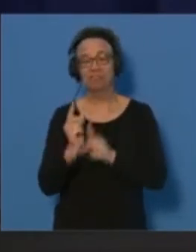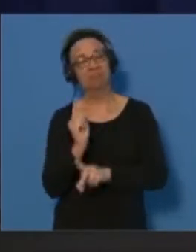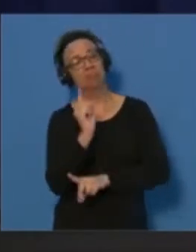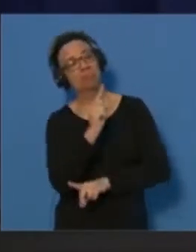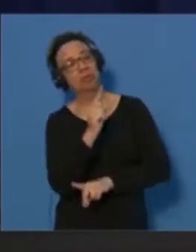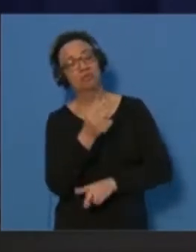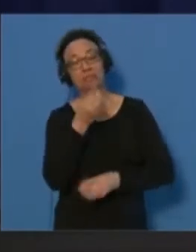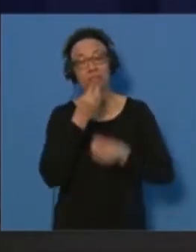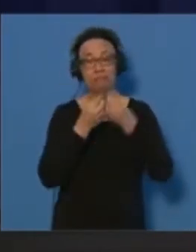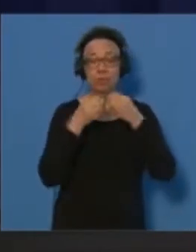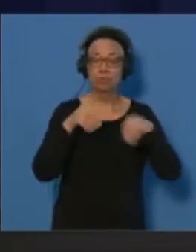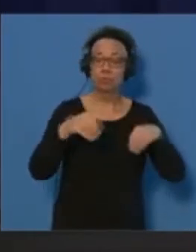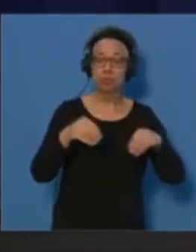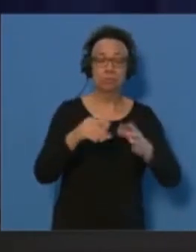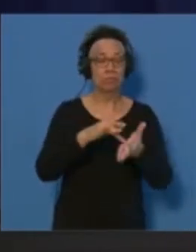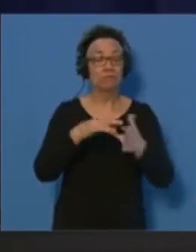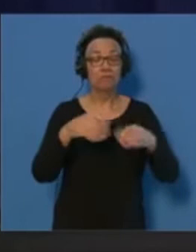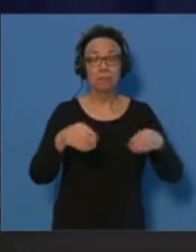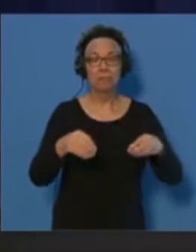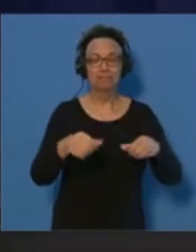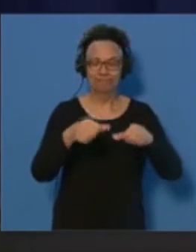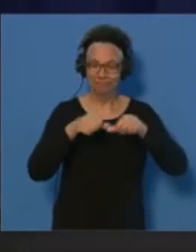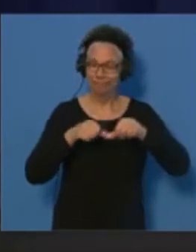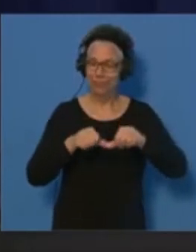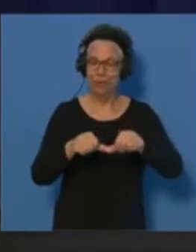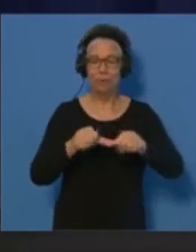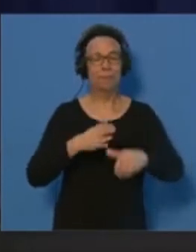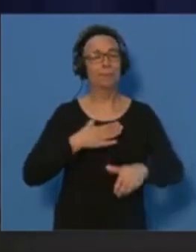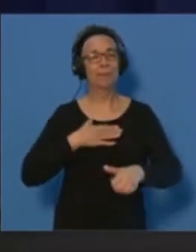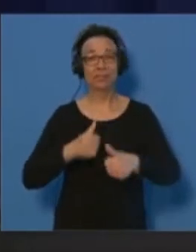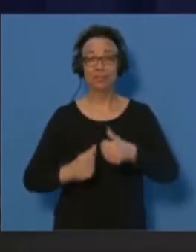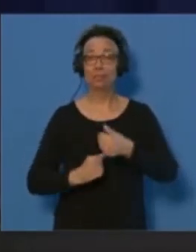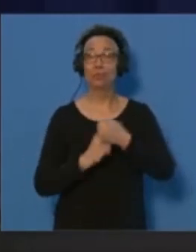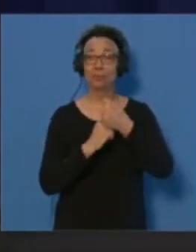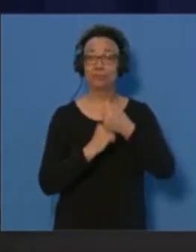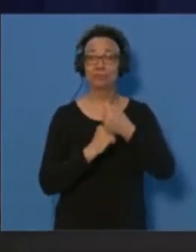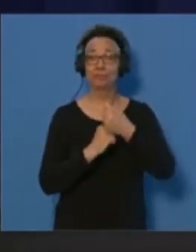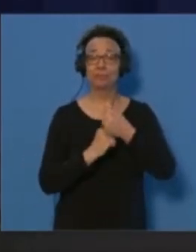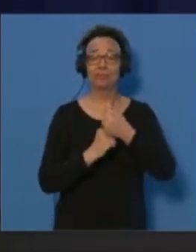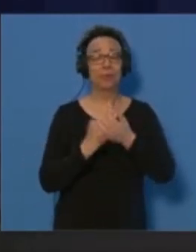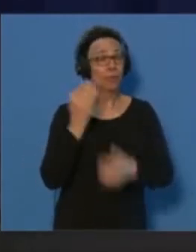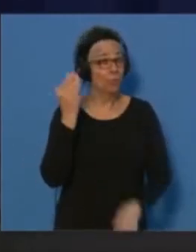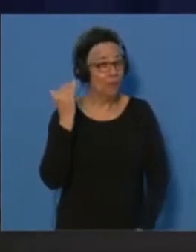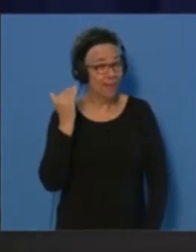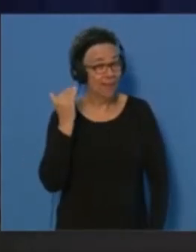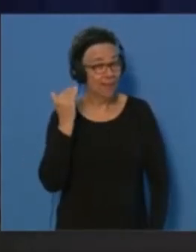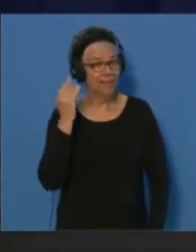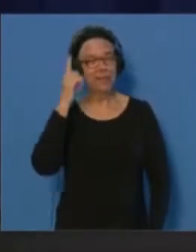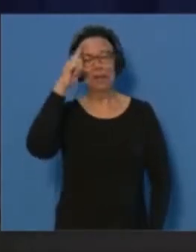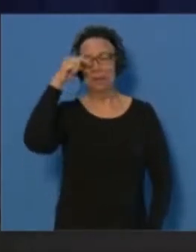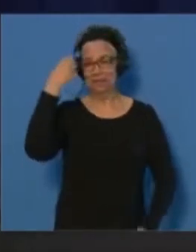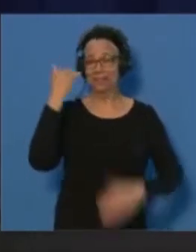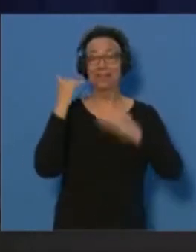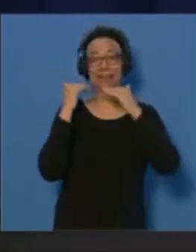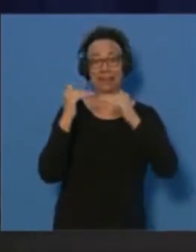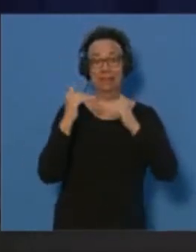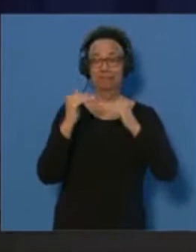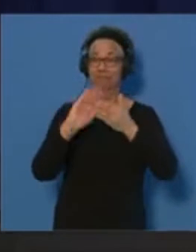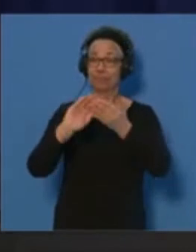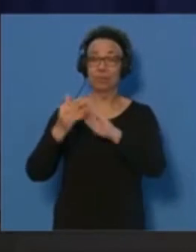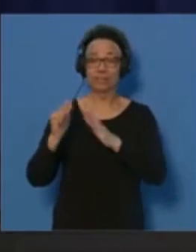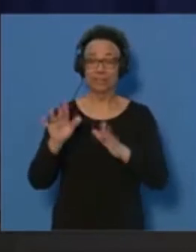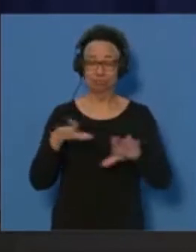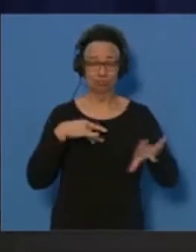pharmacies continue to have my support. Precisely because they helped to limit community transmission,